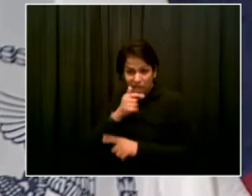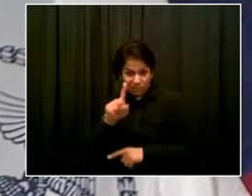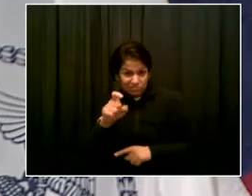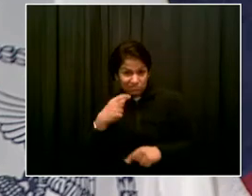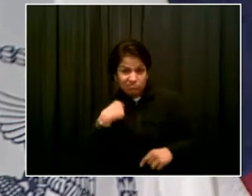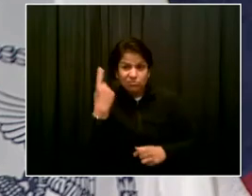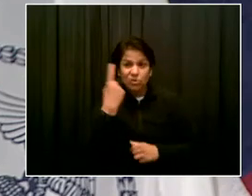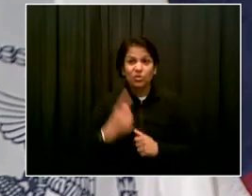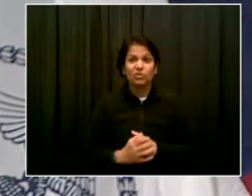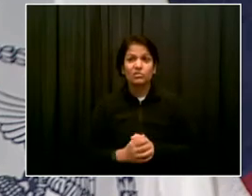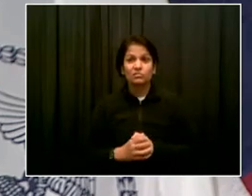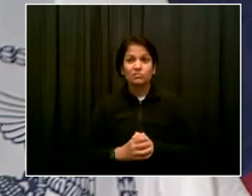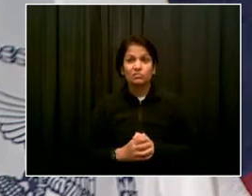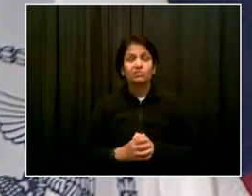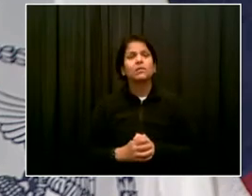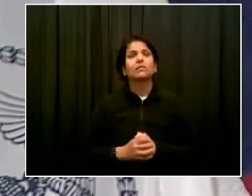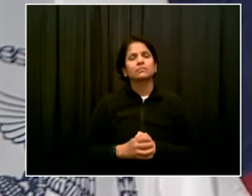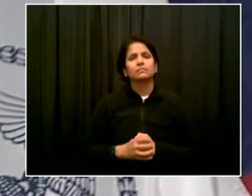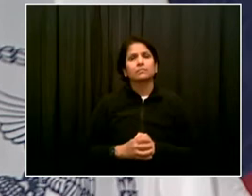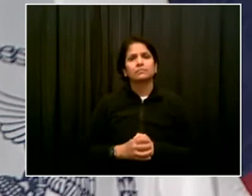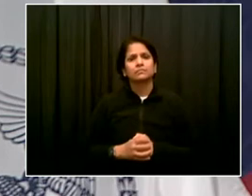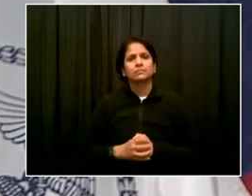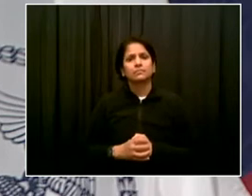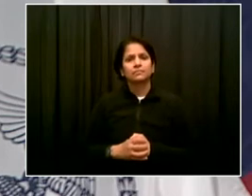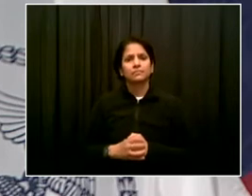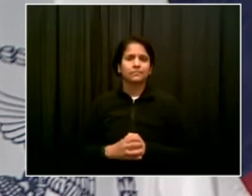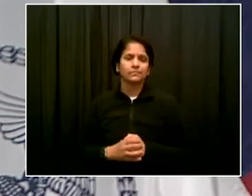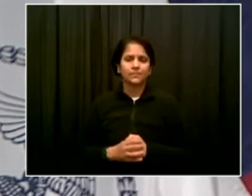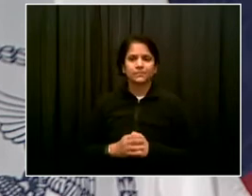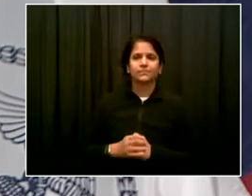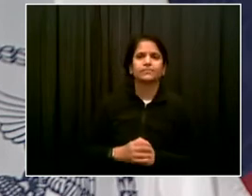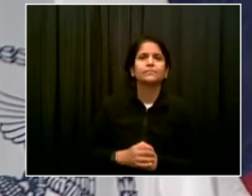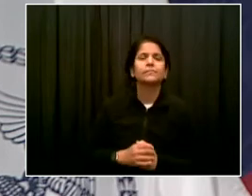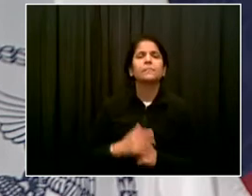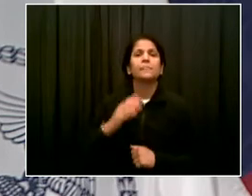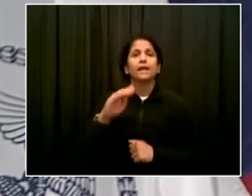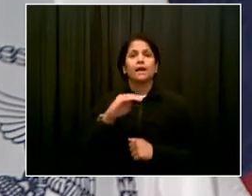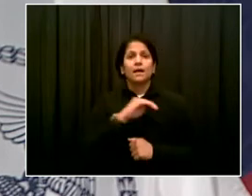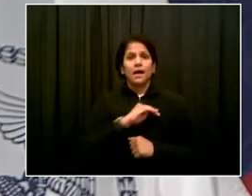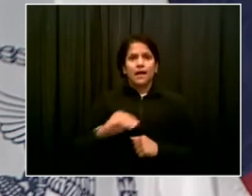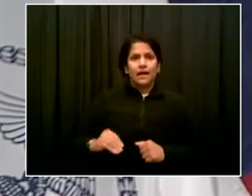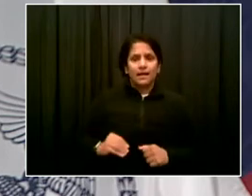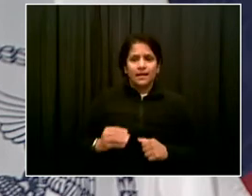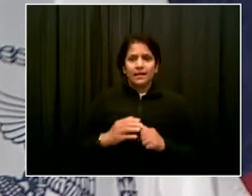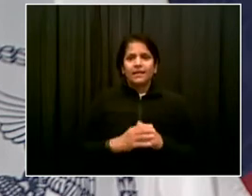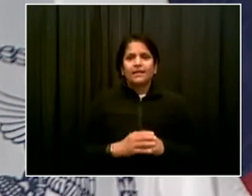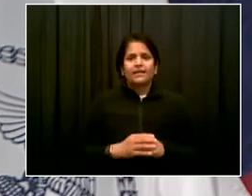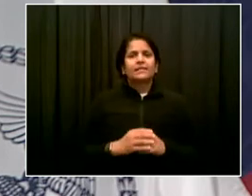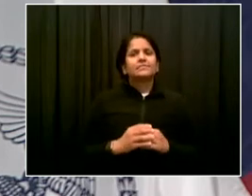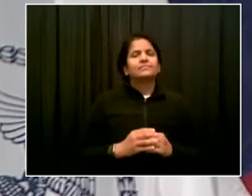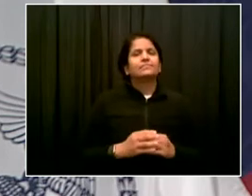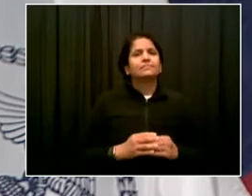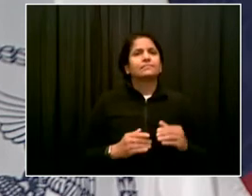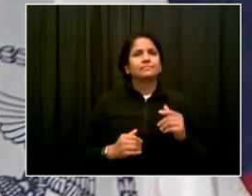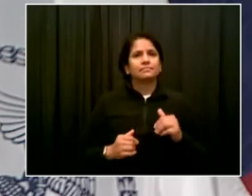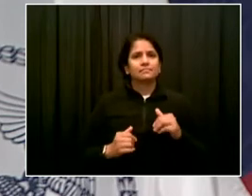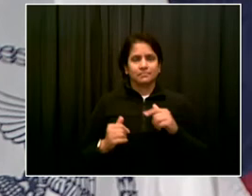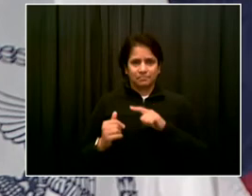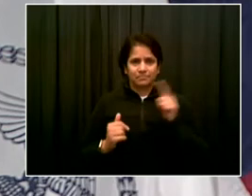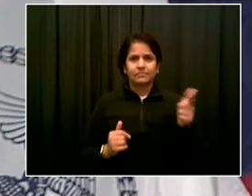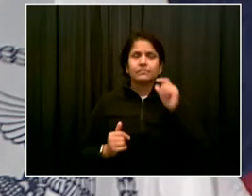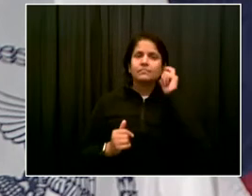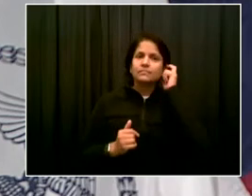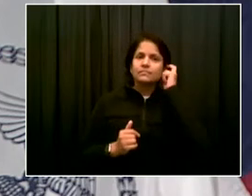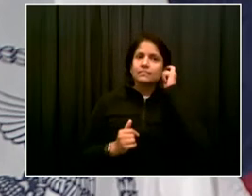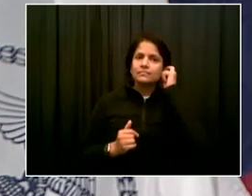was previously believed. Henry, I'll turn to Dr. Choksi and Dr. Katz. I'll only say, and I think it's a really good and fair